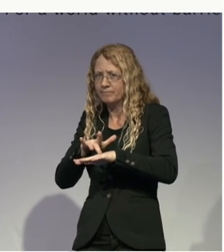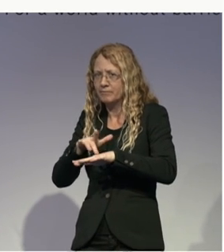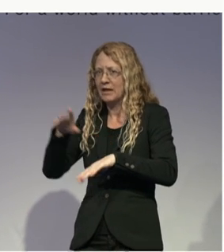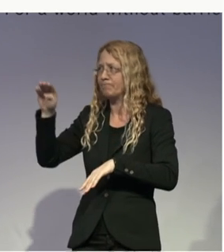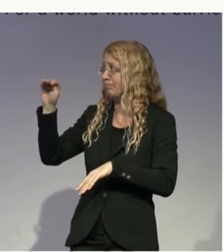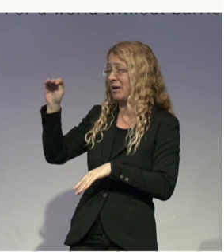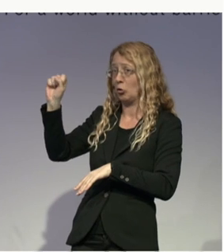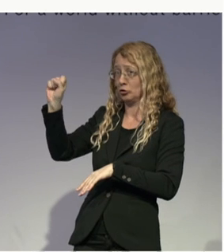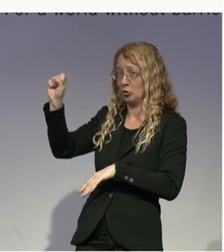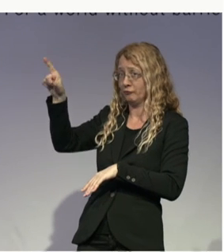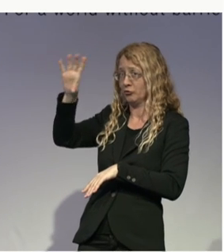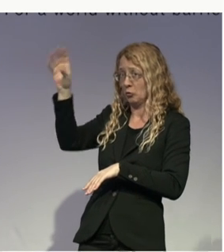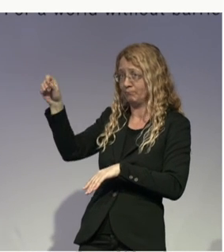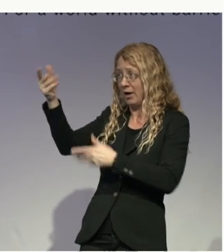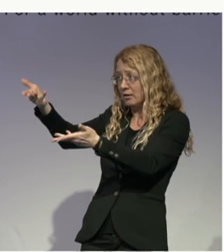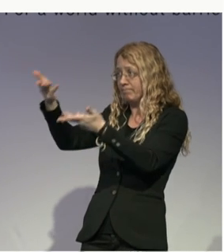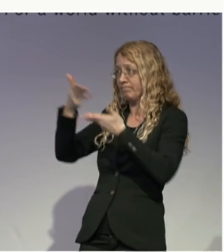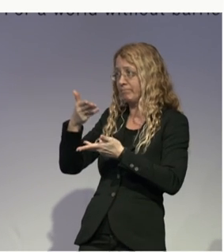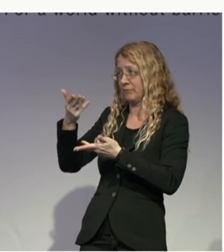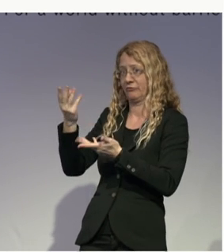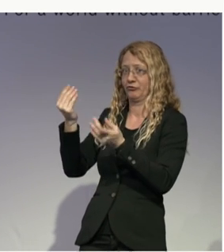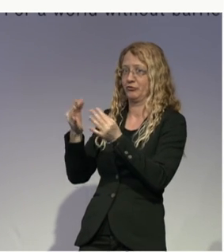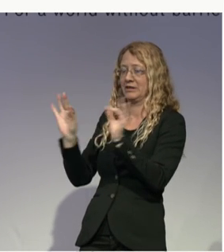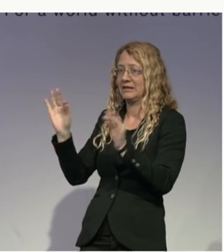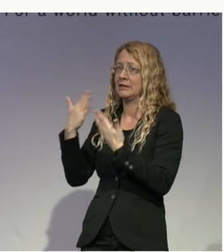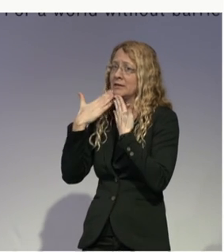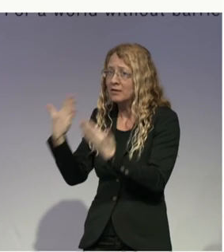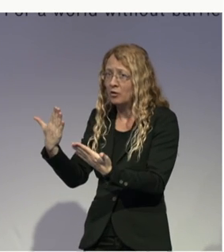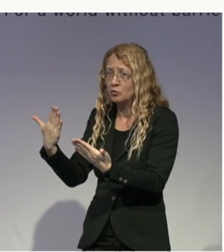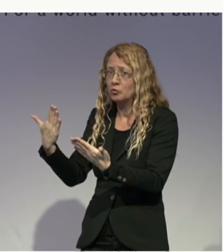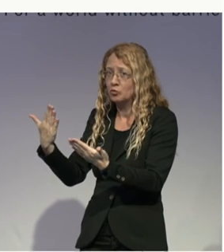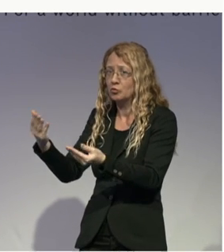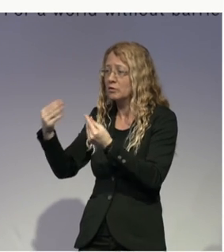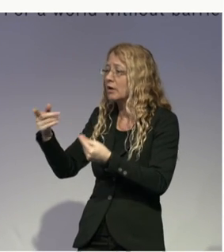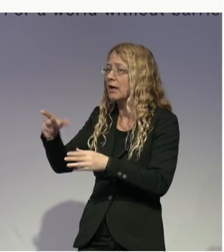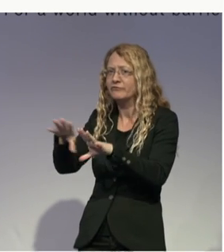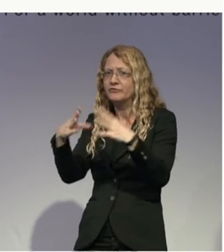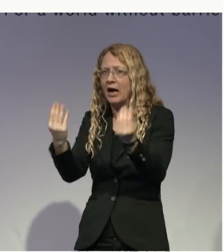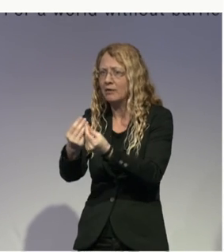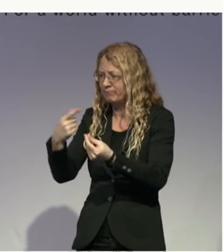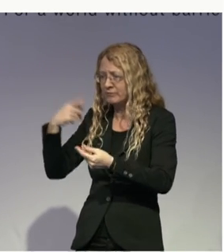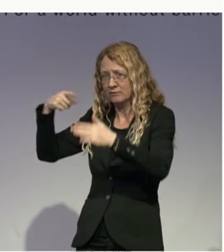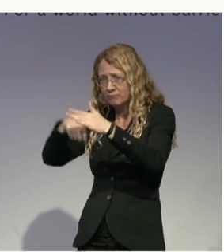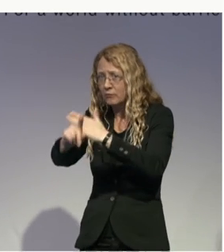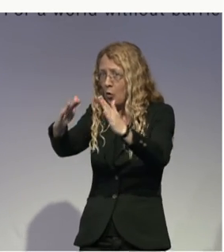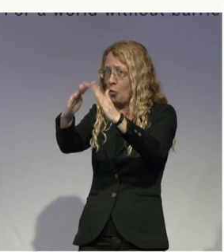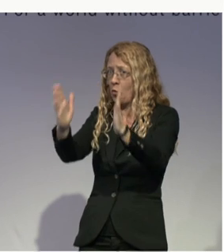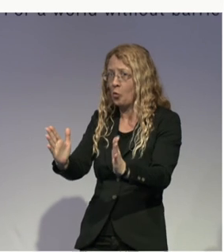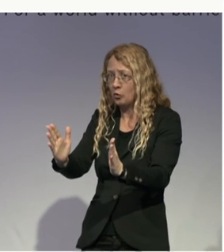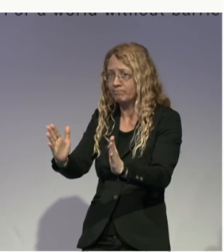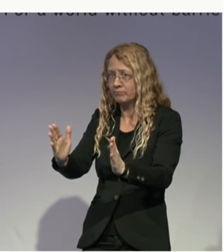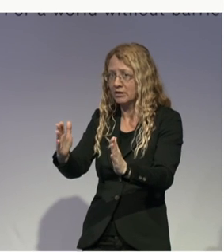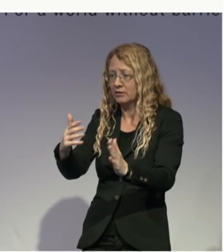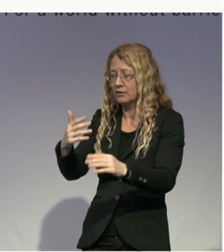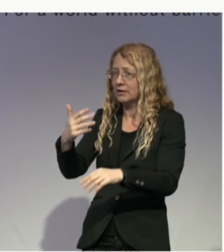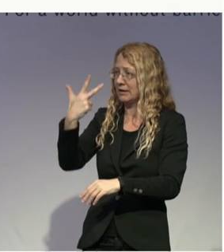we have been able to go into the house of the family and use this camera in order to detect all